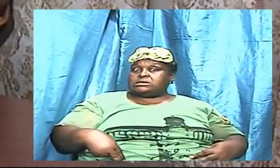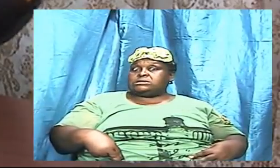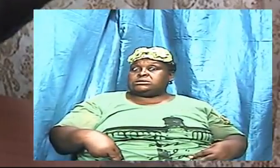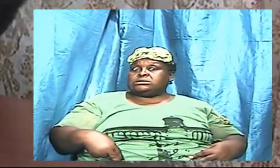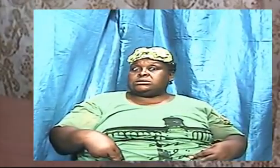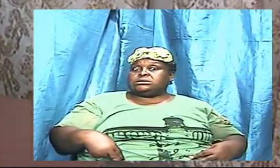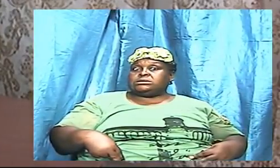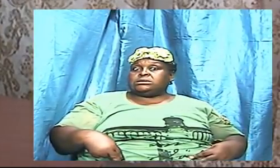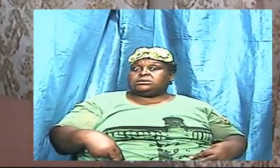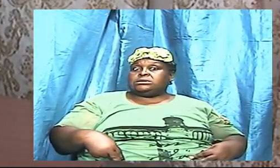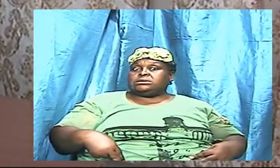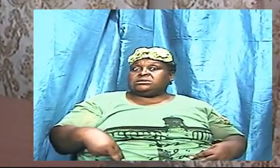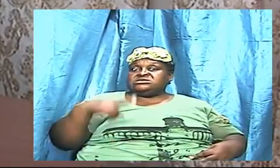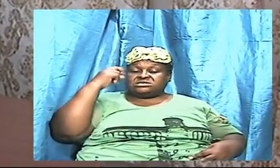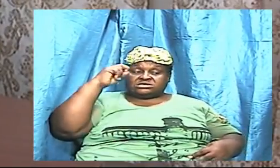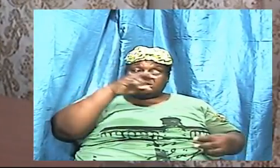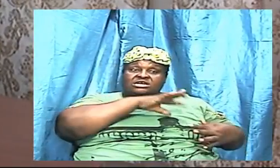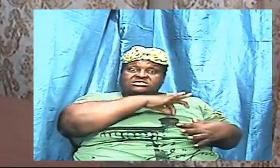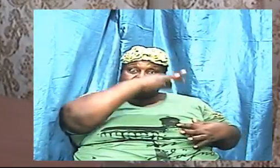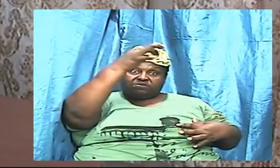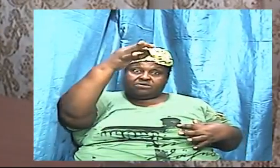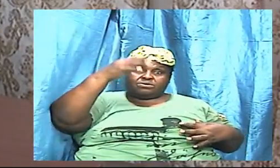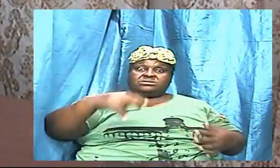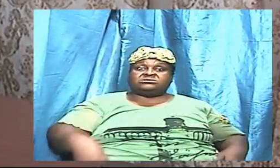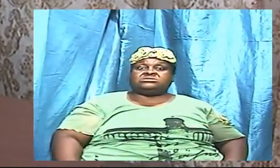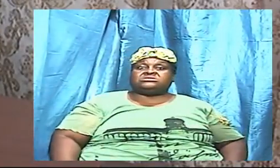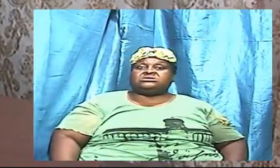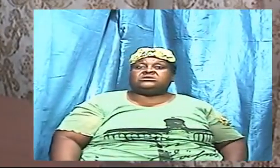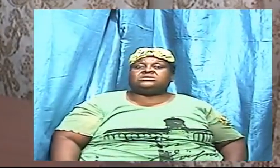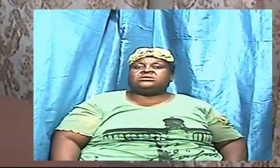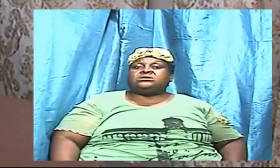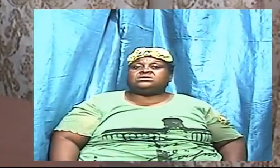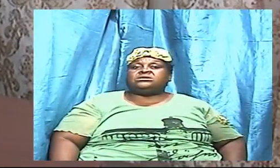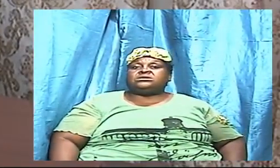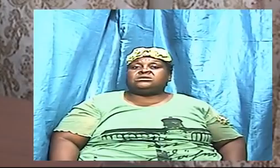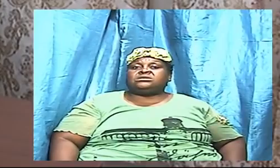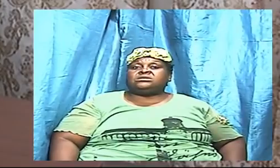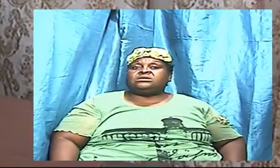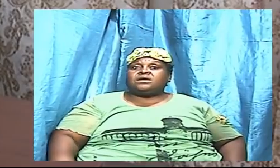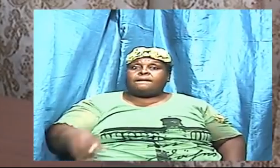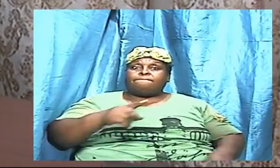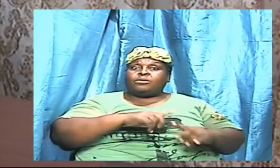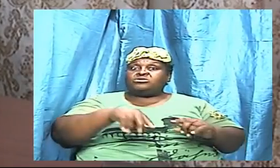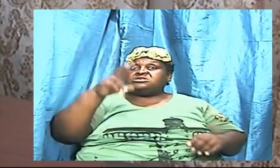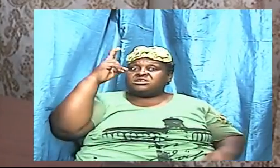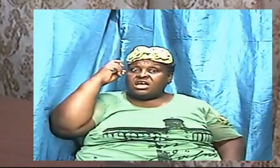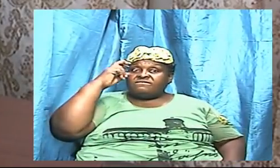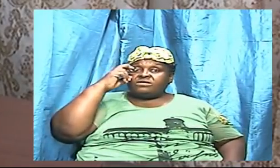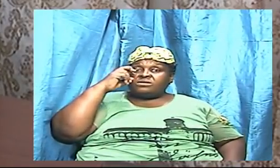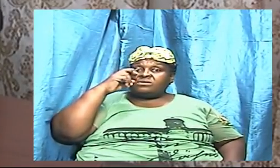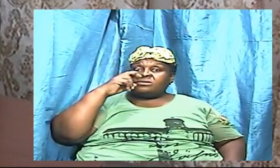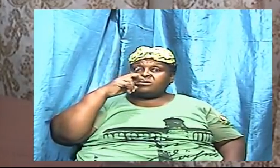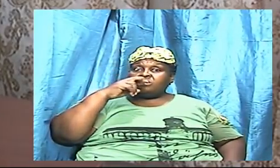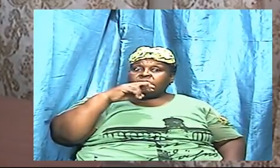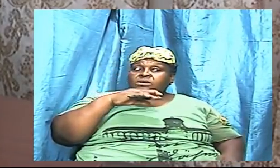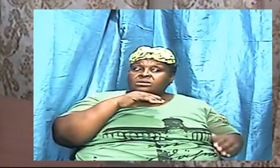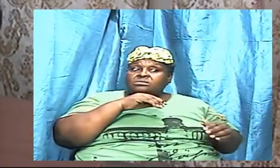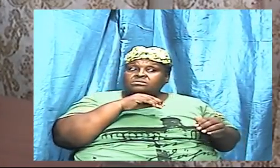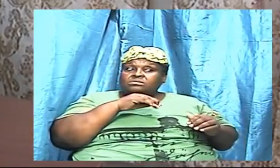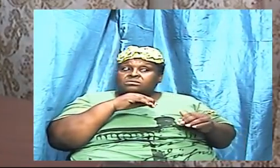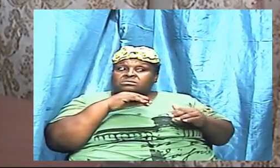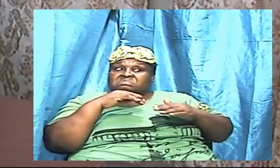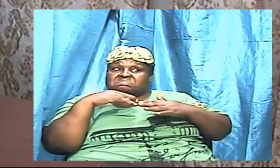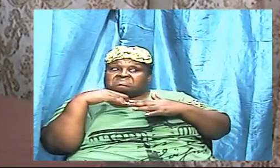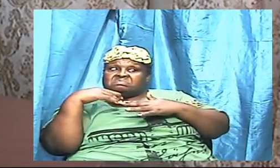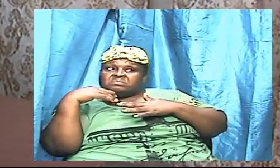his heart stop beating but he's going to have to step back and if you want to see the adversary